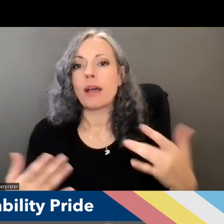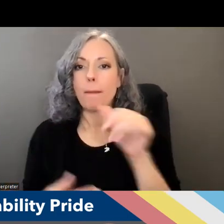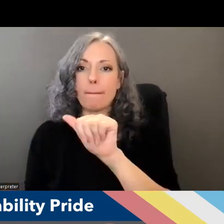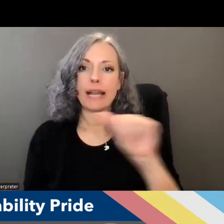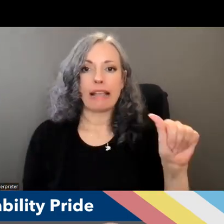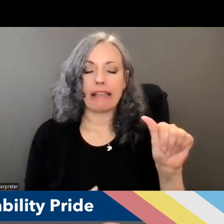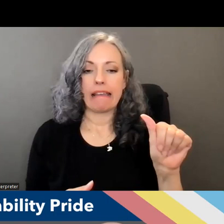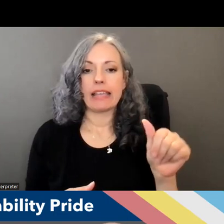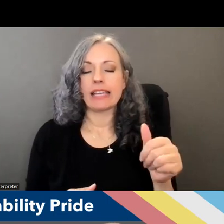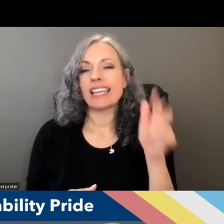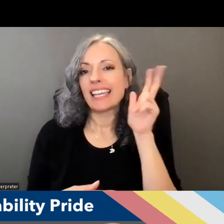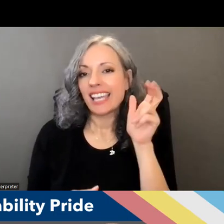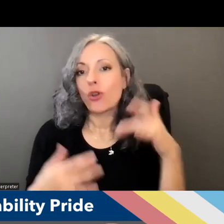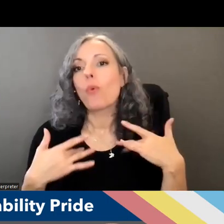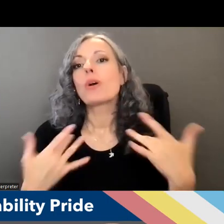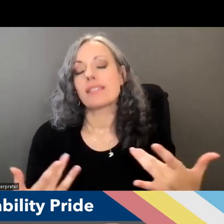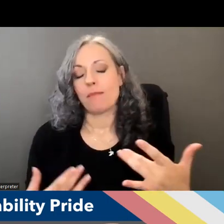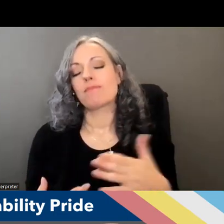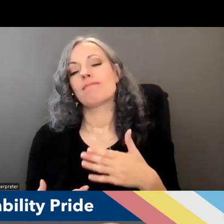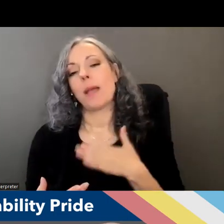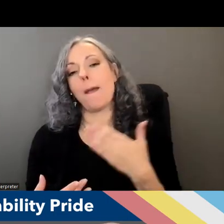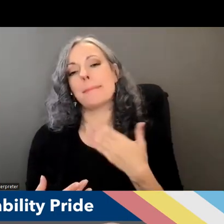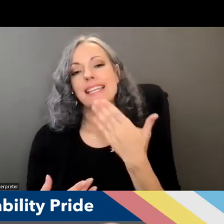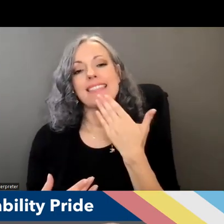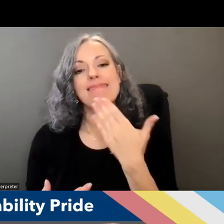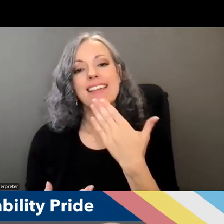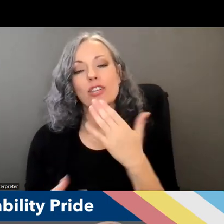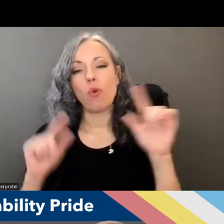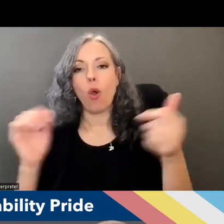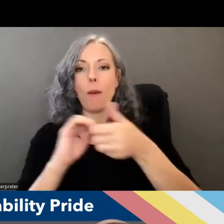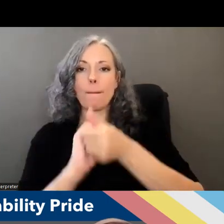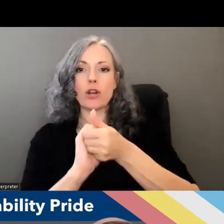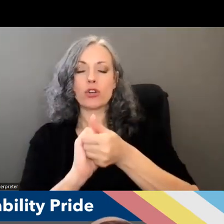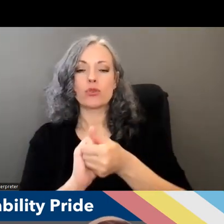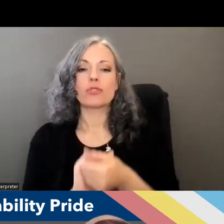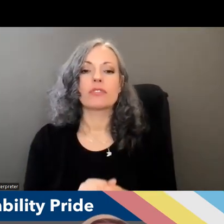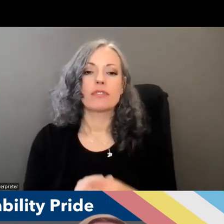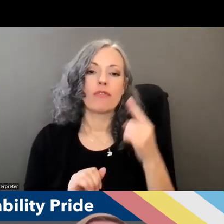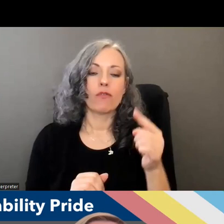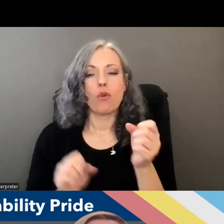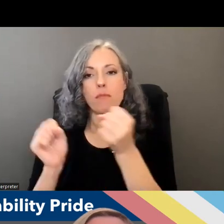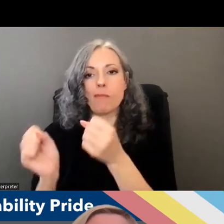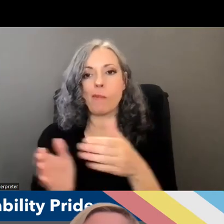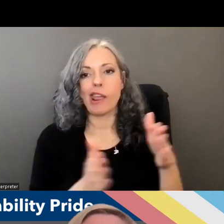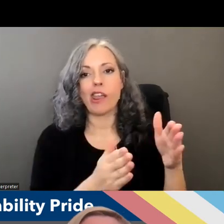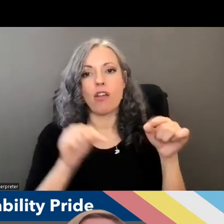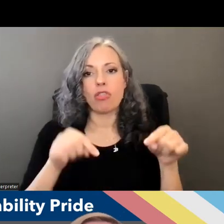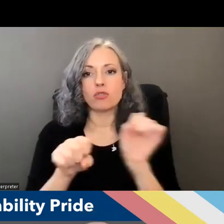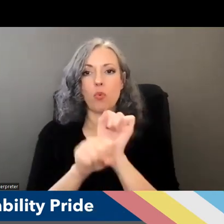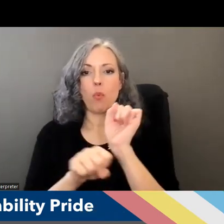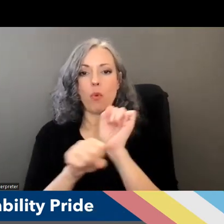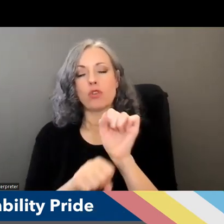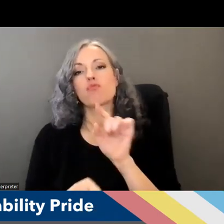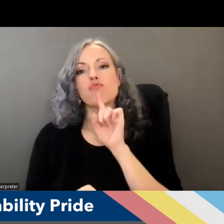on aging network uh so thank you to our partners collaborative consulting for preparing this work i'm really